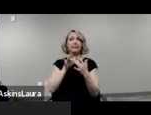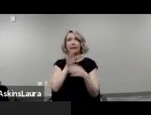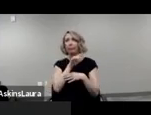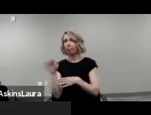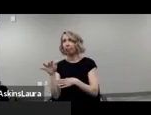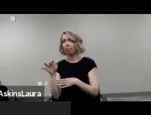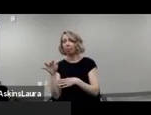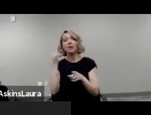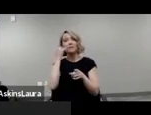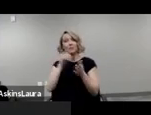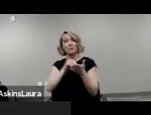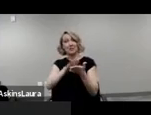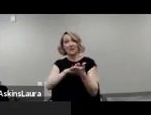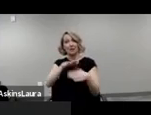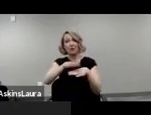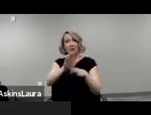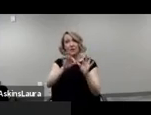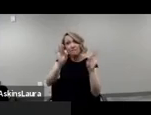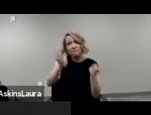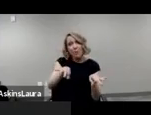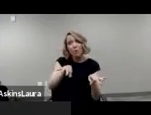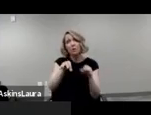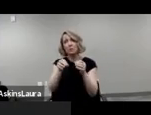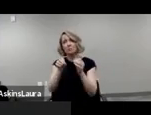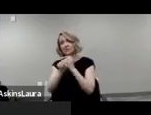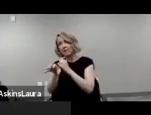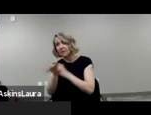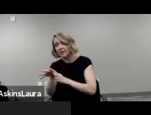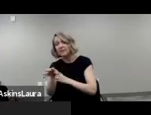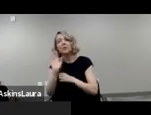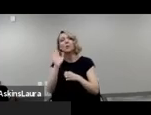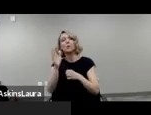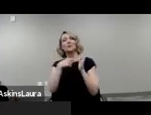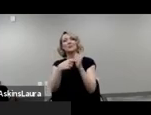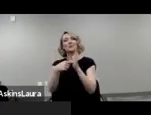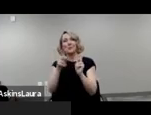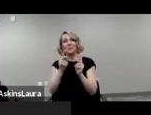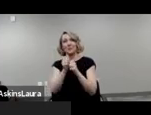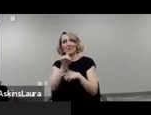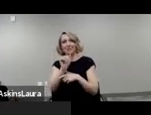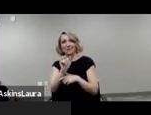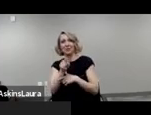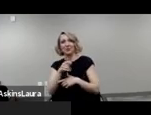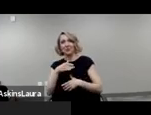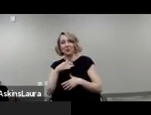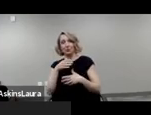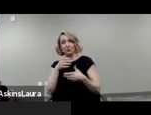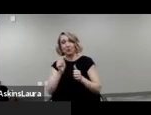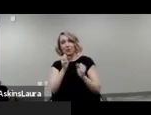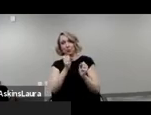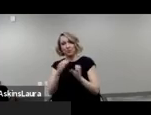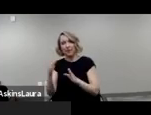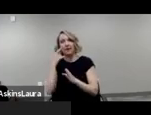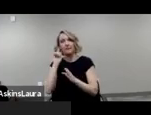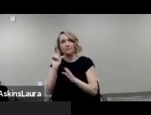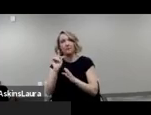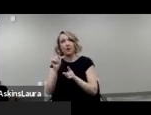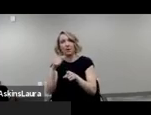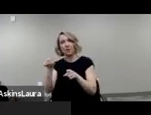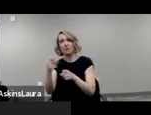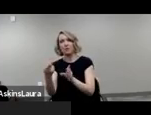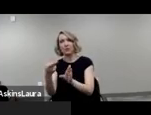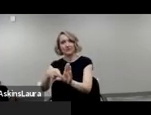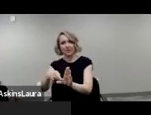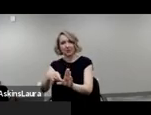let people with disabilities know that you've taken access into consideration and are proactively planning for people with disabilities to be included.